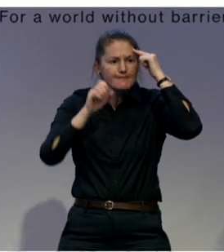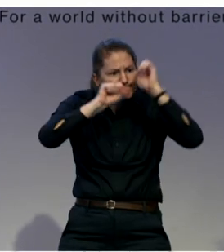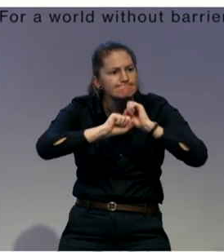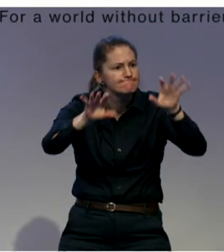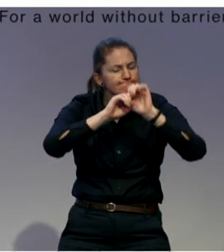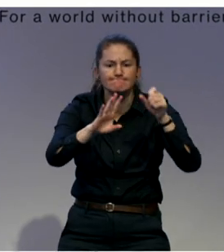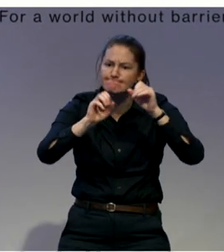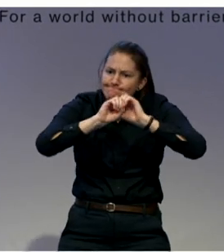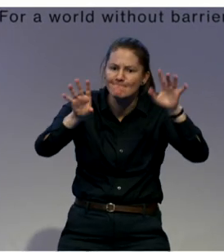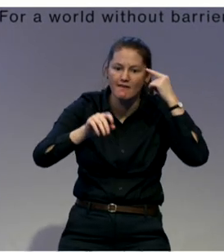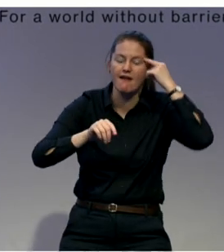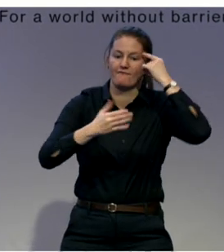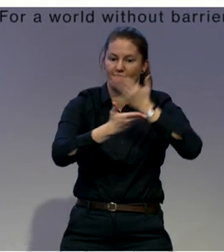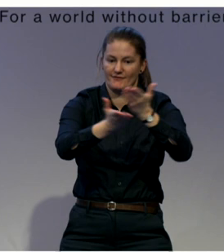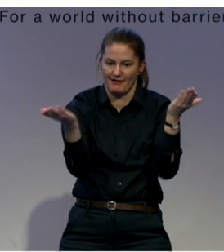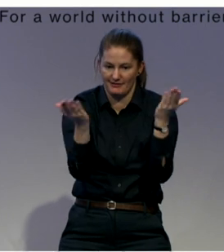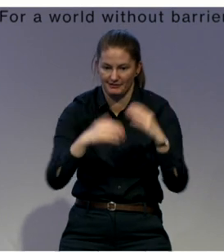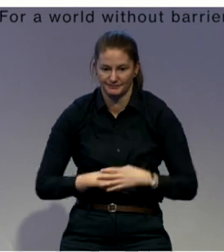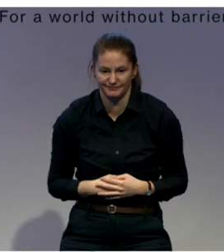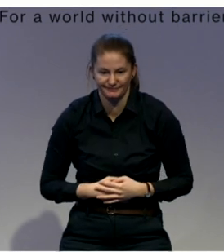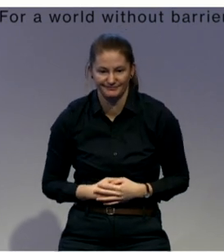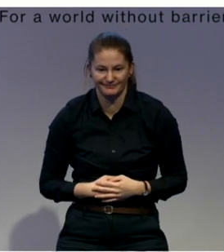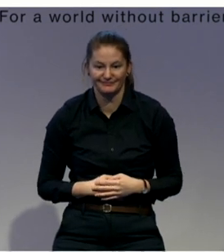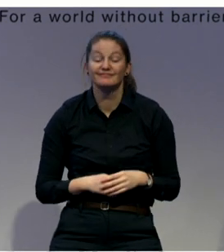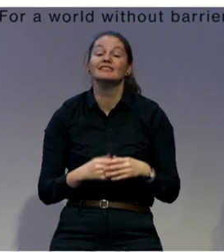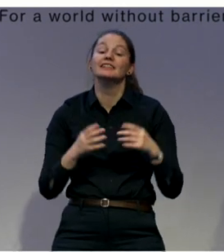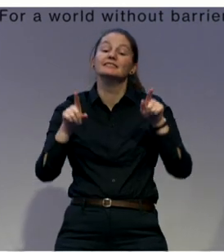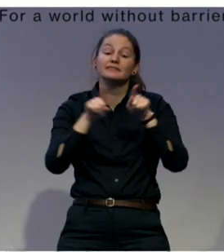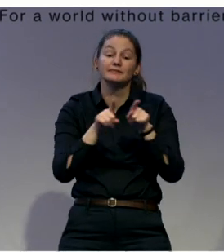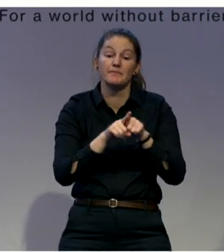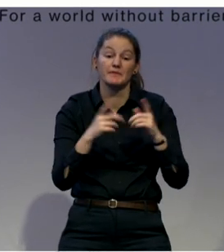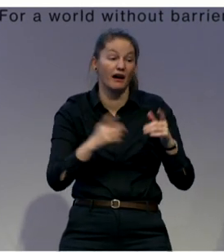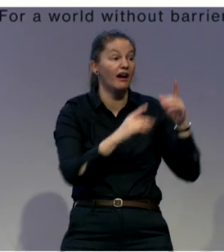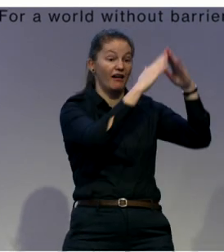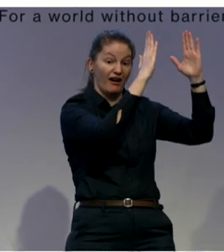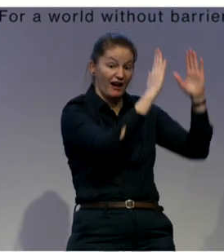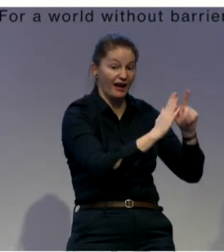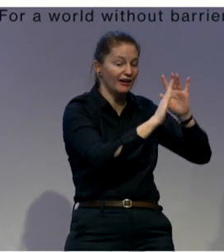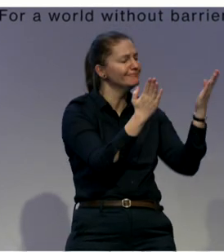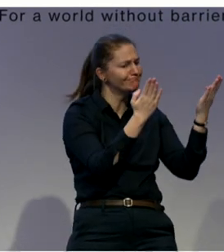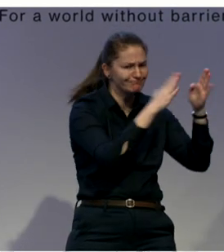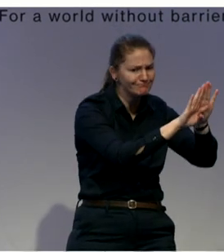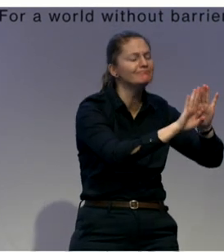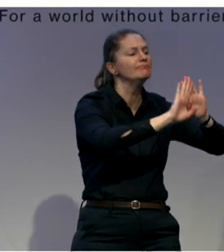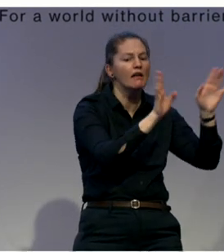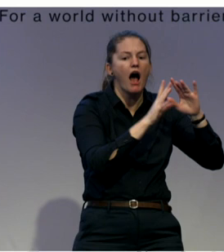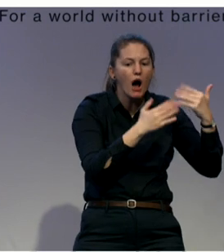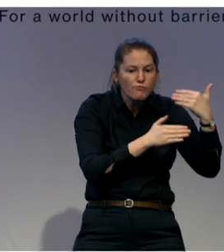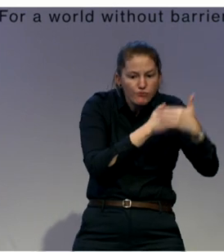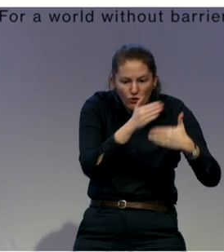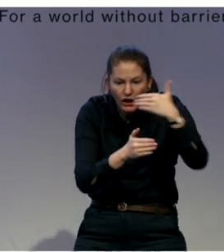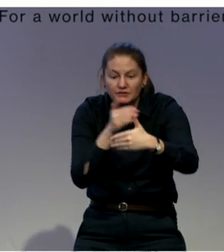communication through the whole process of closing institutions and running community-based services. So,